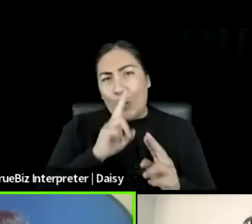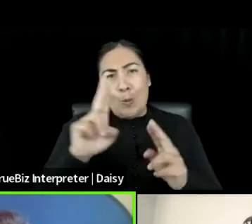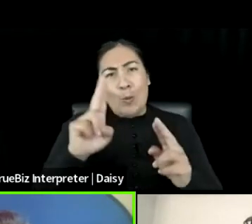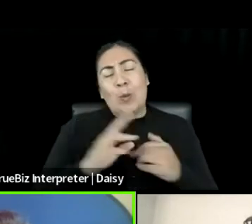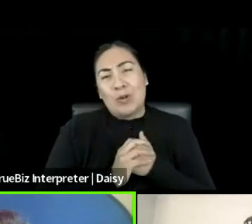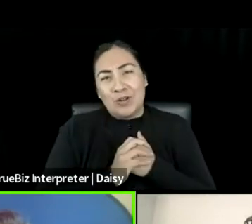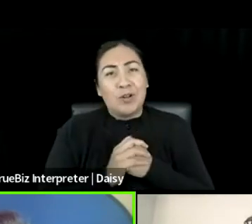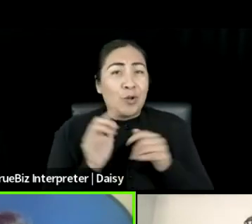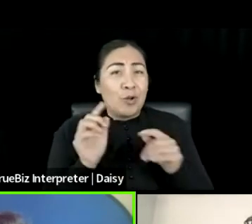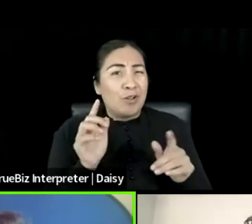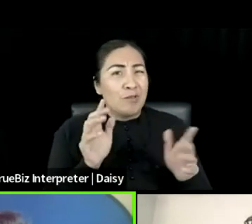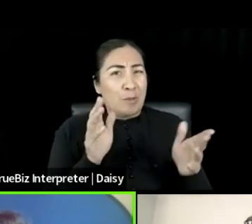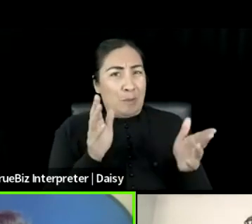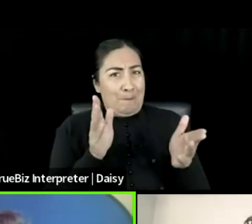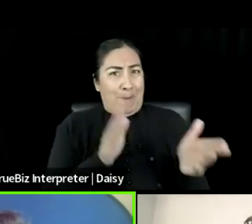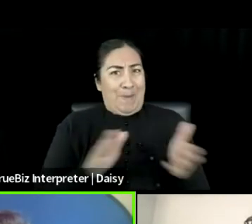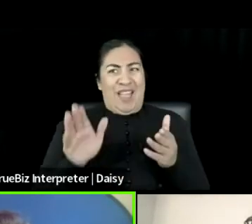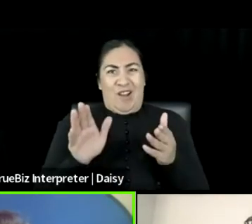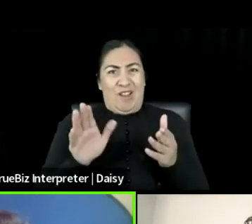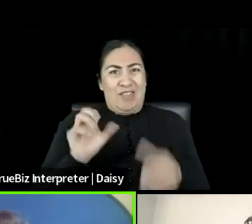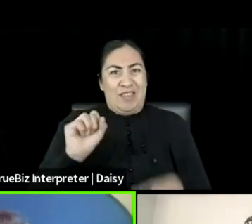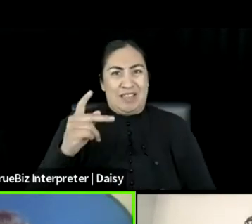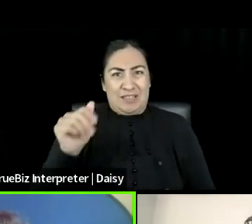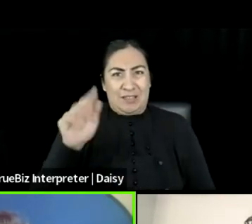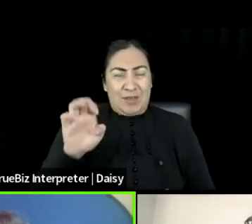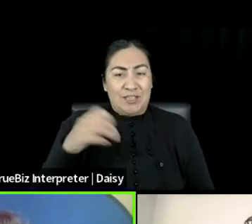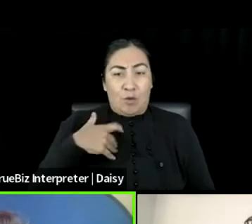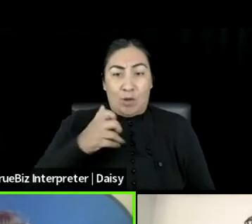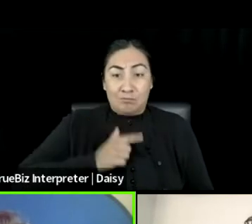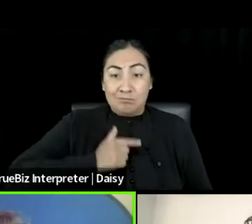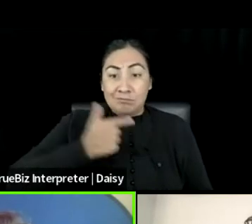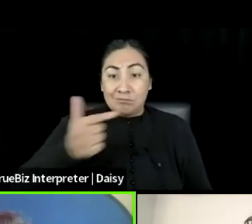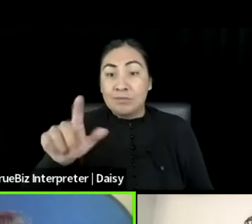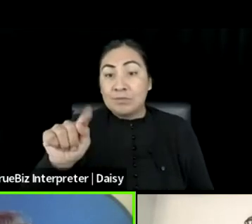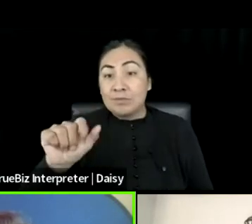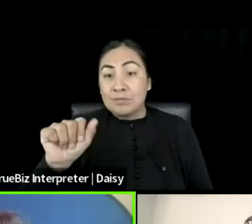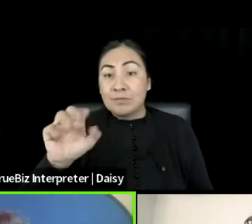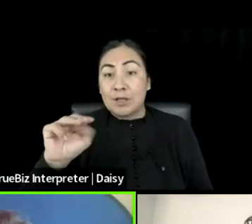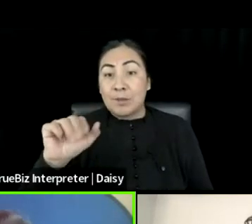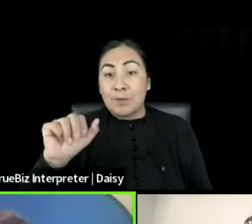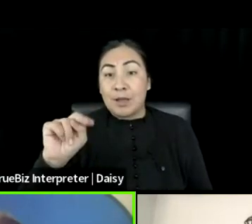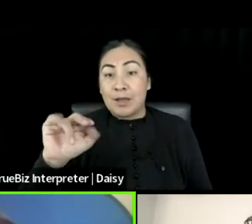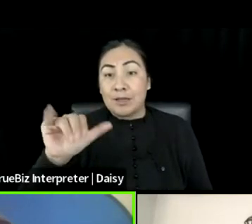prepare the space, I would like to pass it on to Tamania for our land acknowledgement.